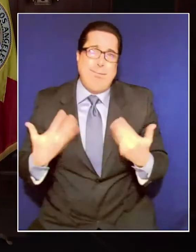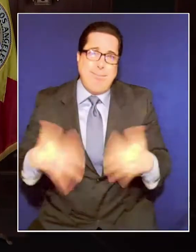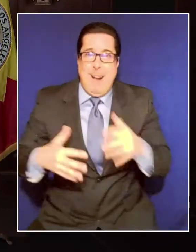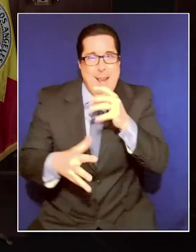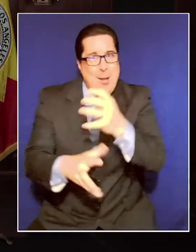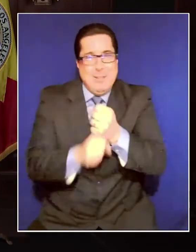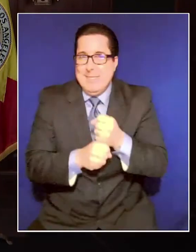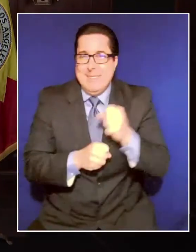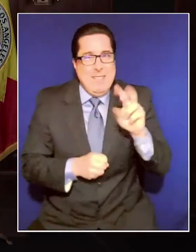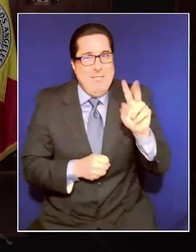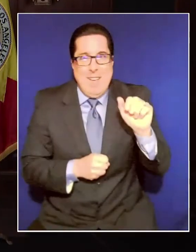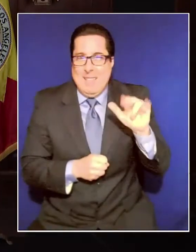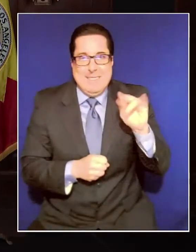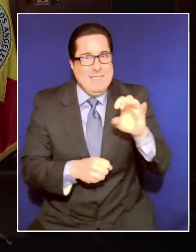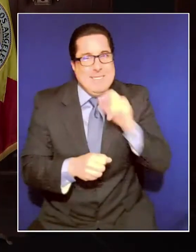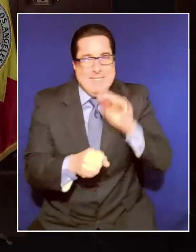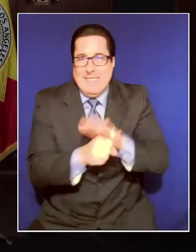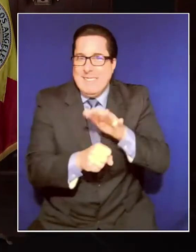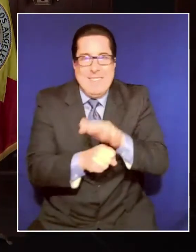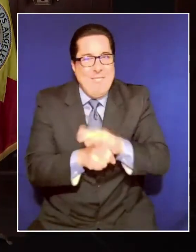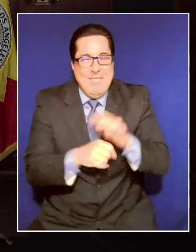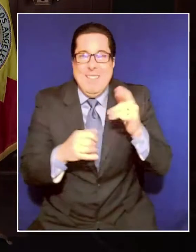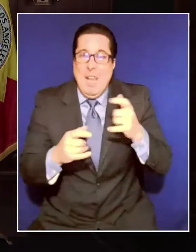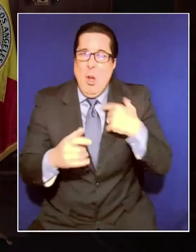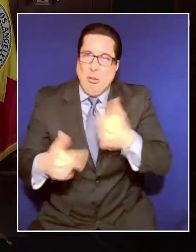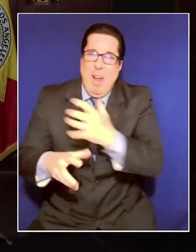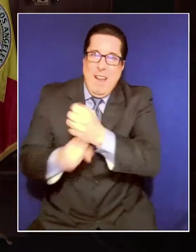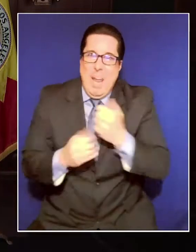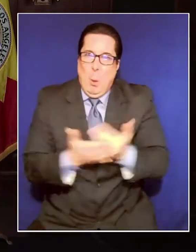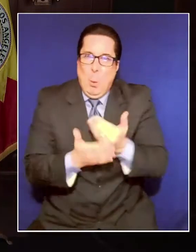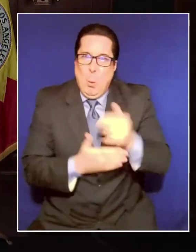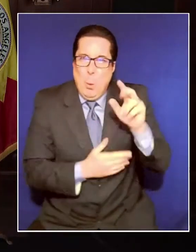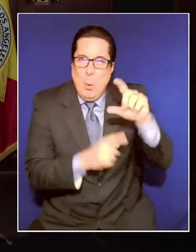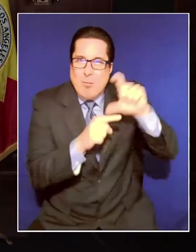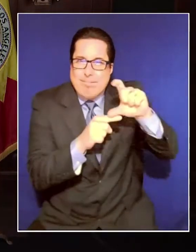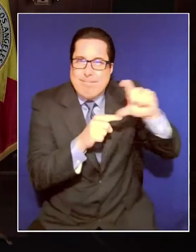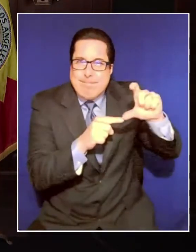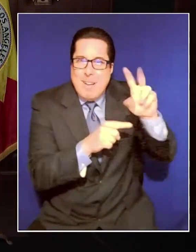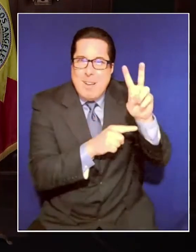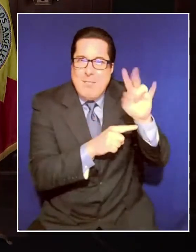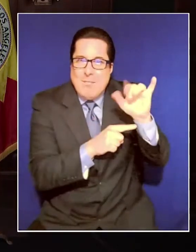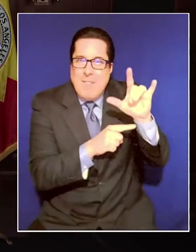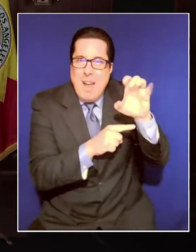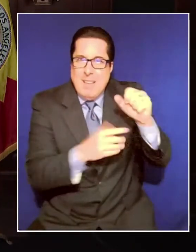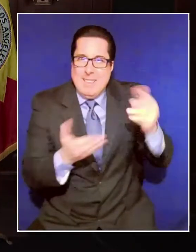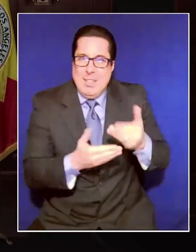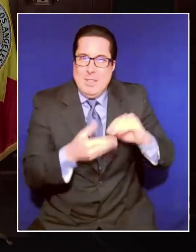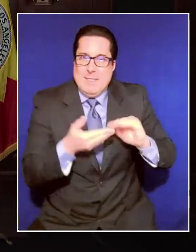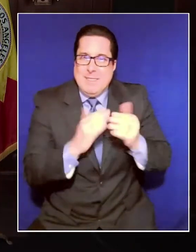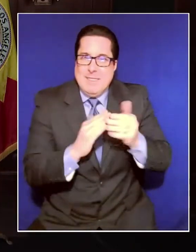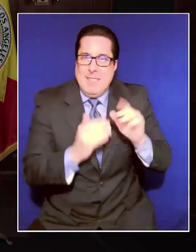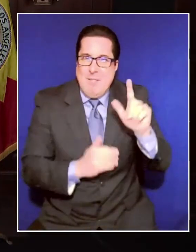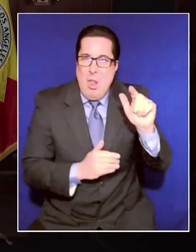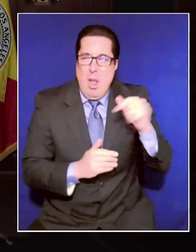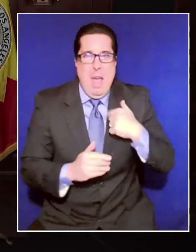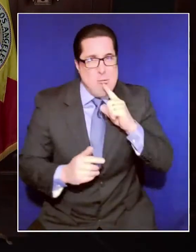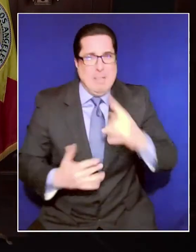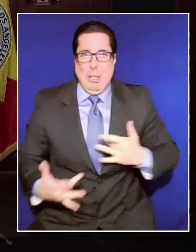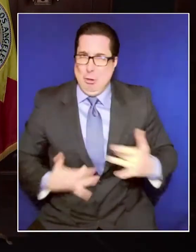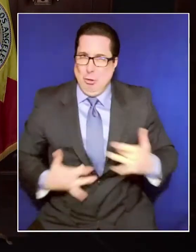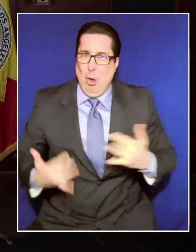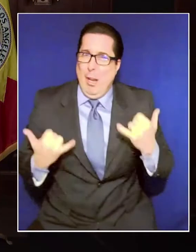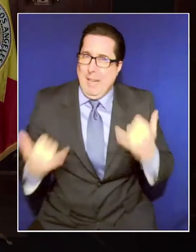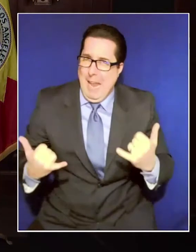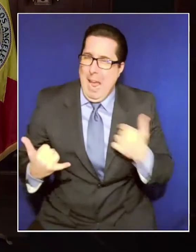than new vials are arriving here in Los Angeles. And I'm very concerned right now. I'm concerned as your mayor